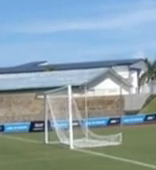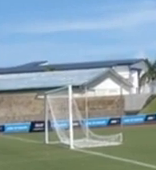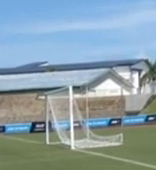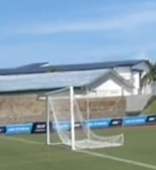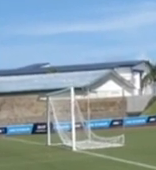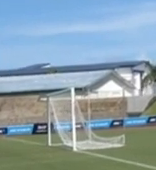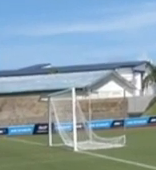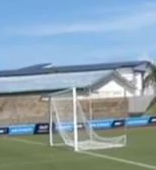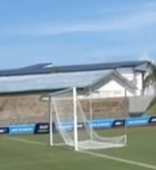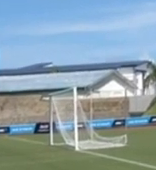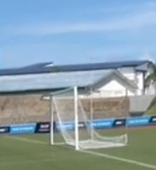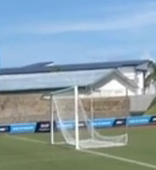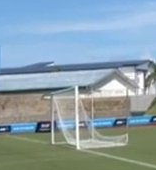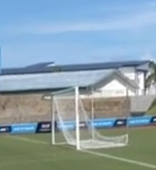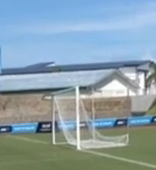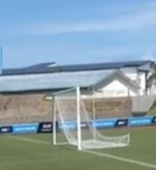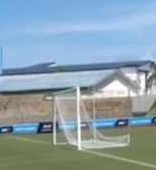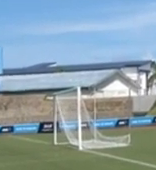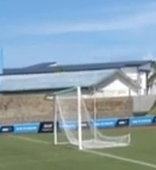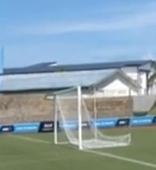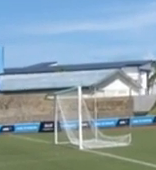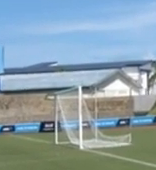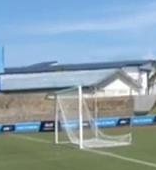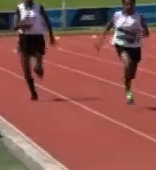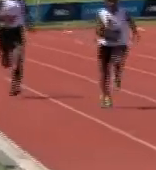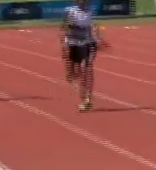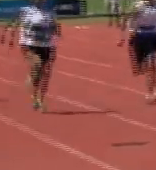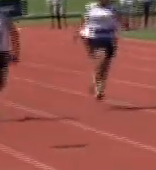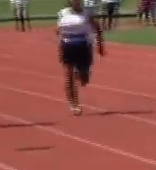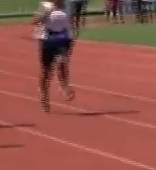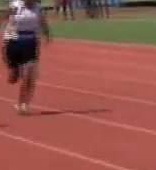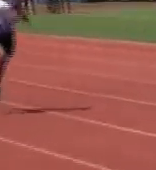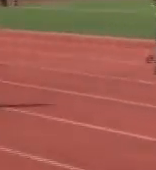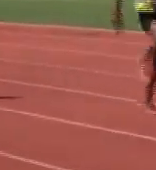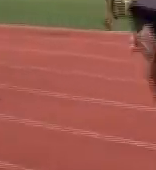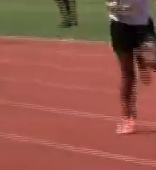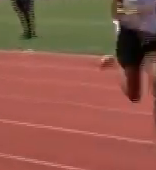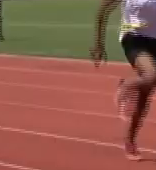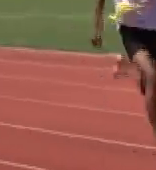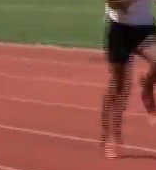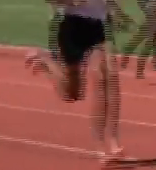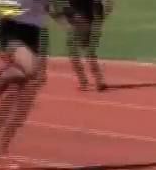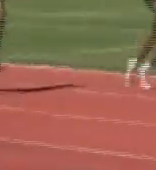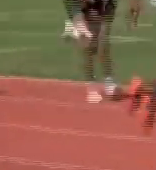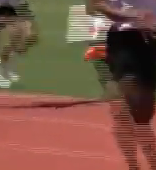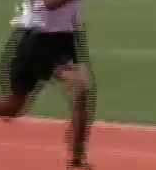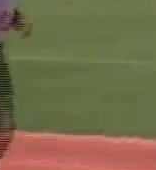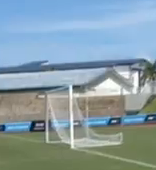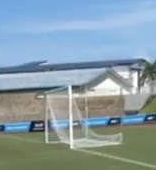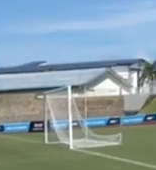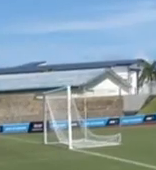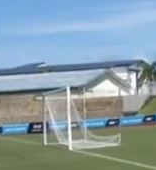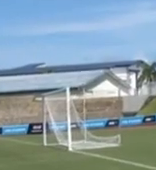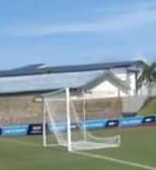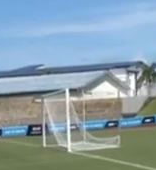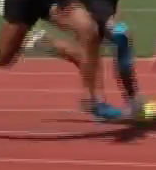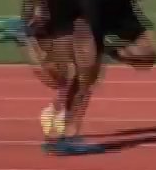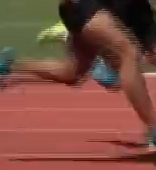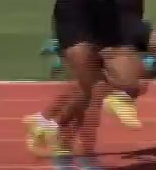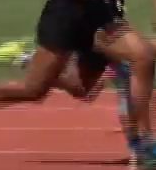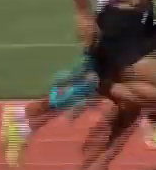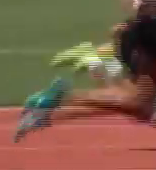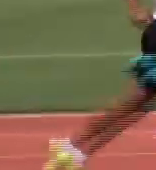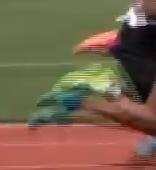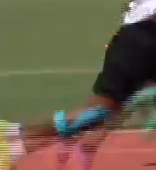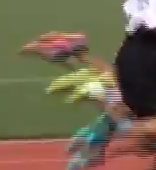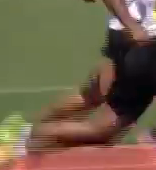in any time because of the pandemic last year. This year again, this is the first time. So this is a big challenge for us to make sure that they